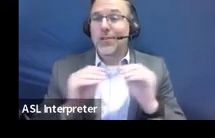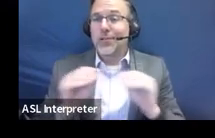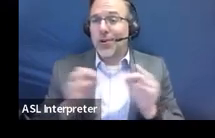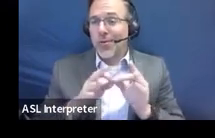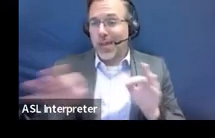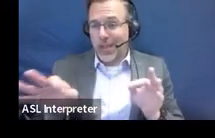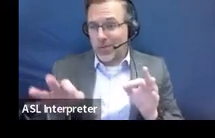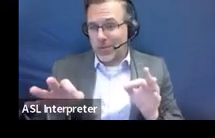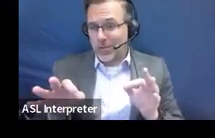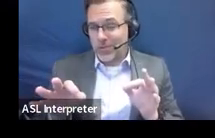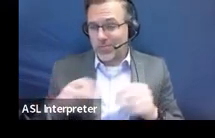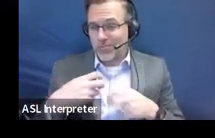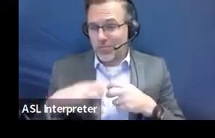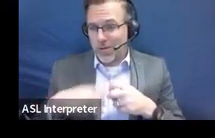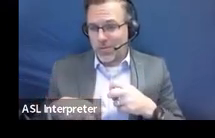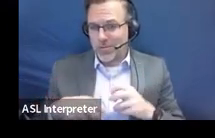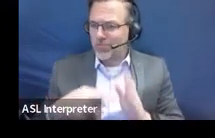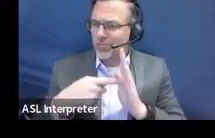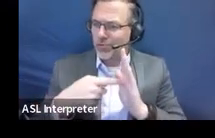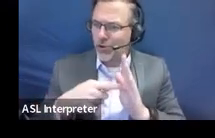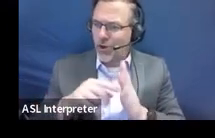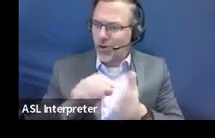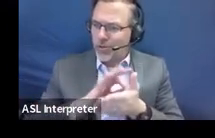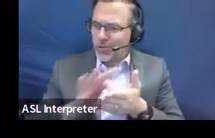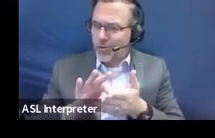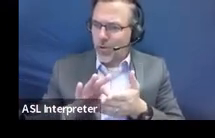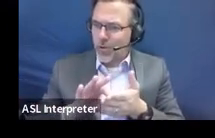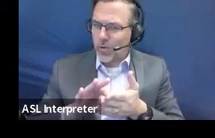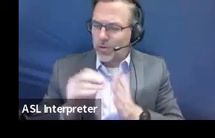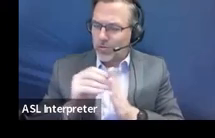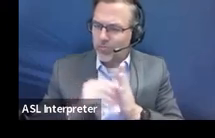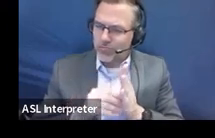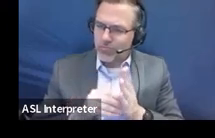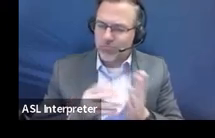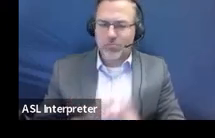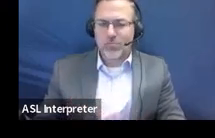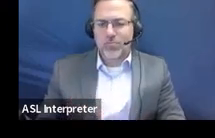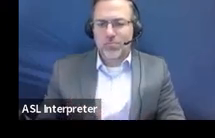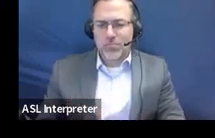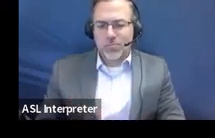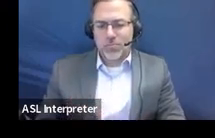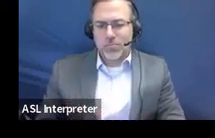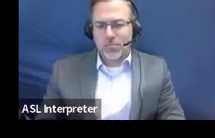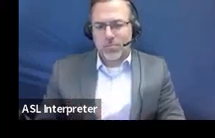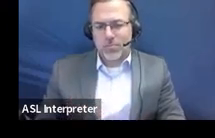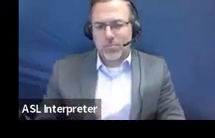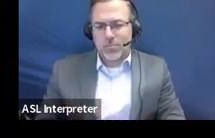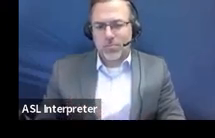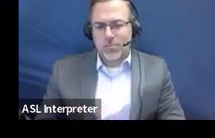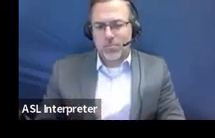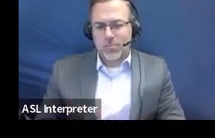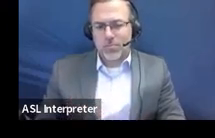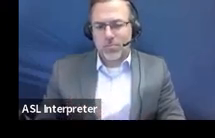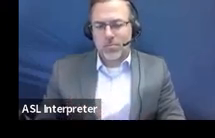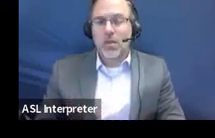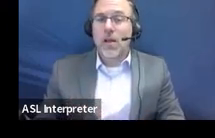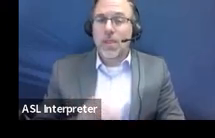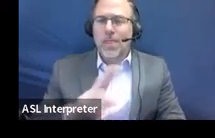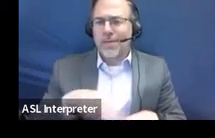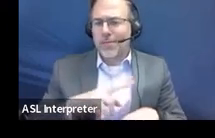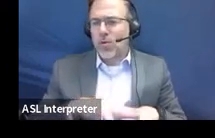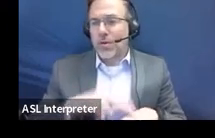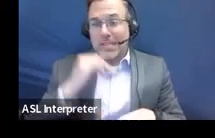So show those average scores, or you know, the ones that they didn't qualify for. And of course, you want them for the ones that,